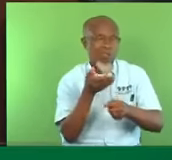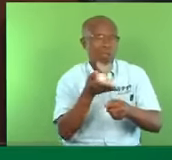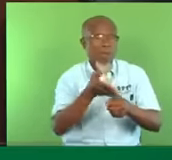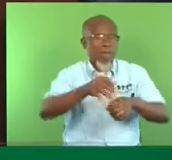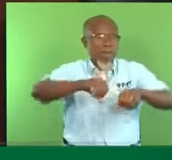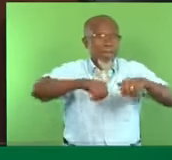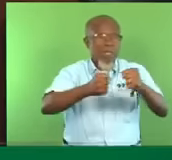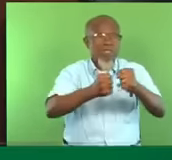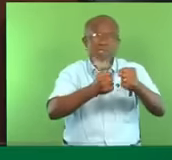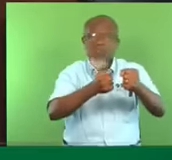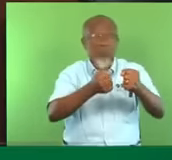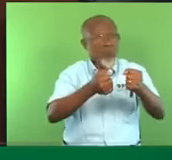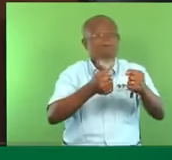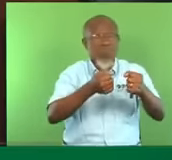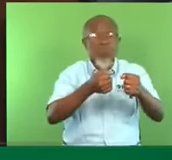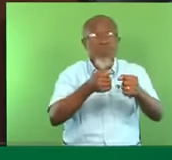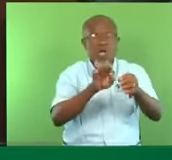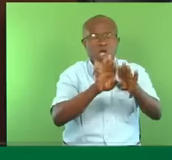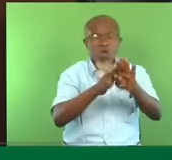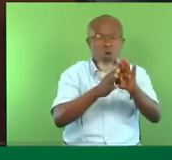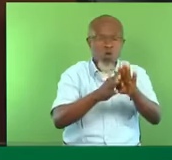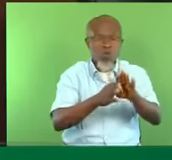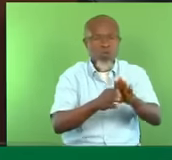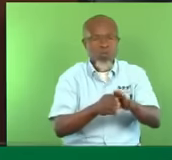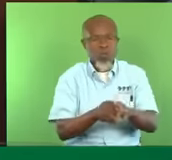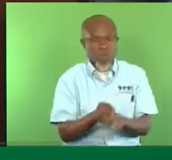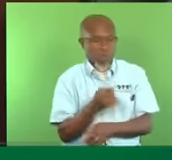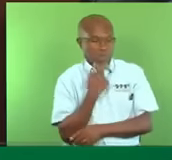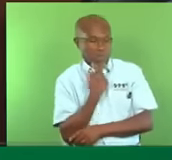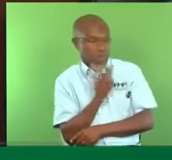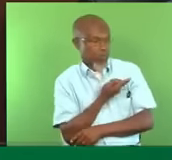And I told them, well, you should axe the Minister of National Security.